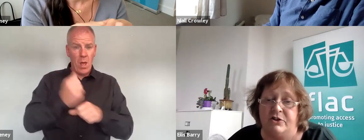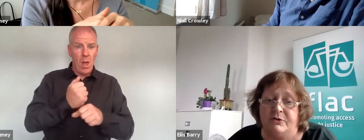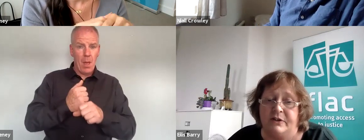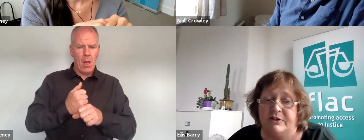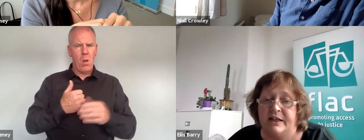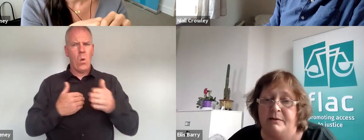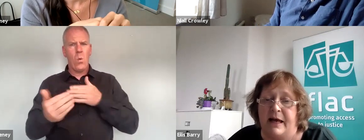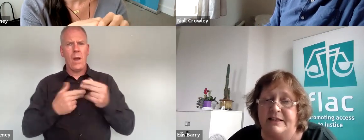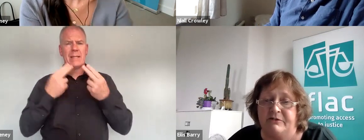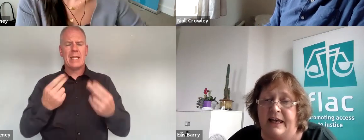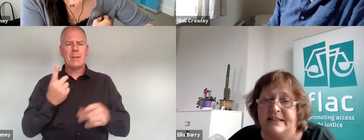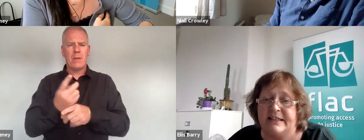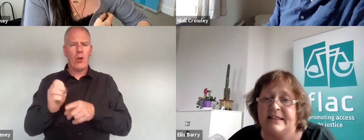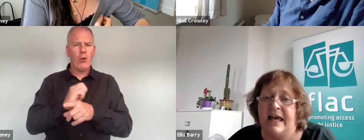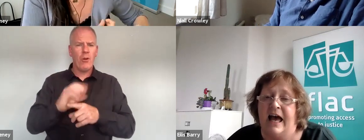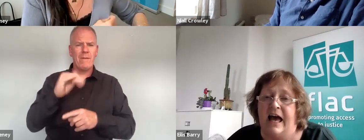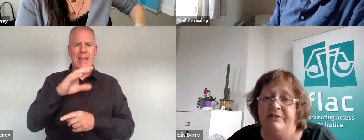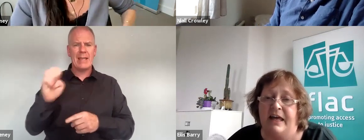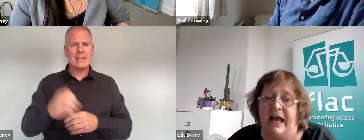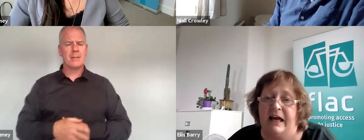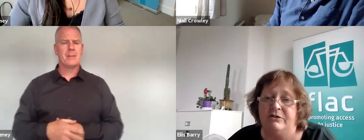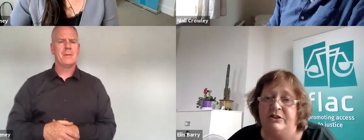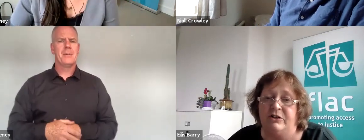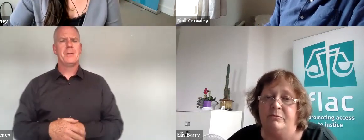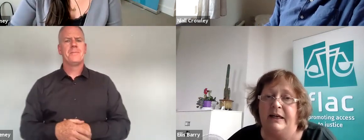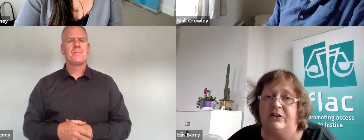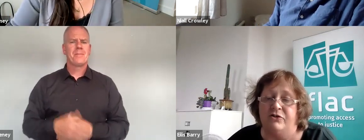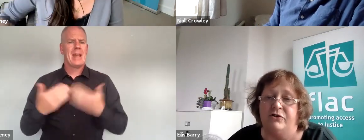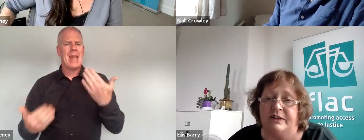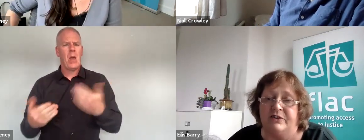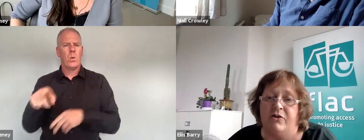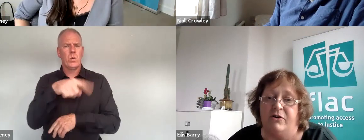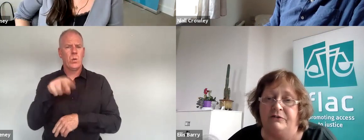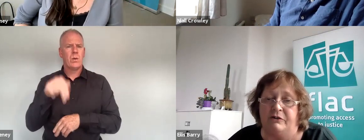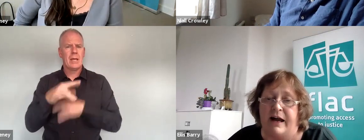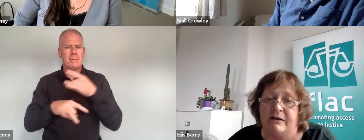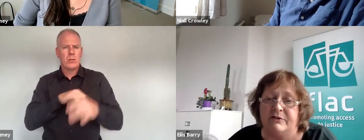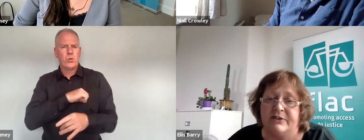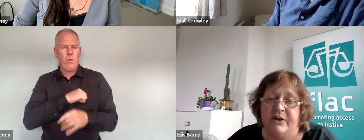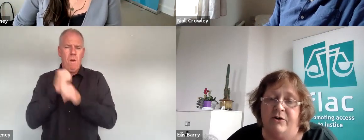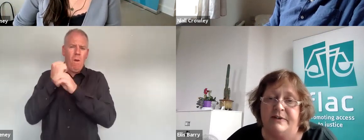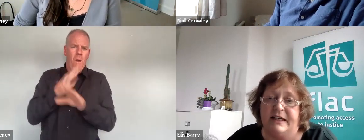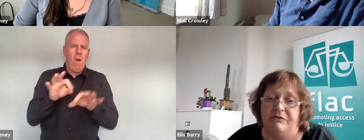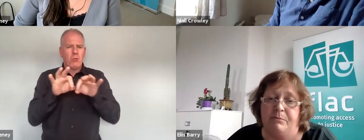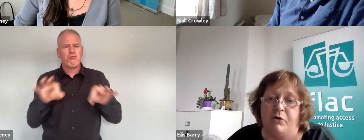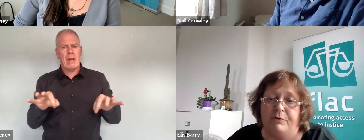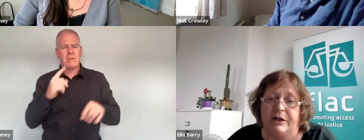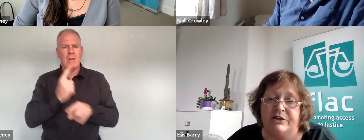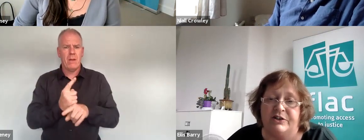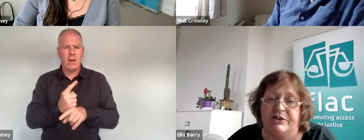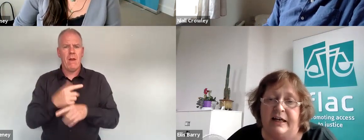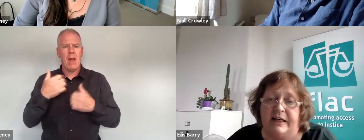constitutes the critical mass of cases and then how do you make sure that all of the grounds receive